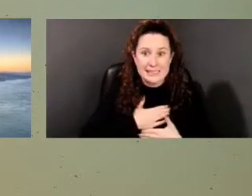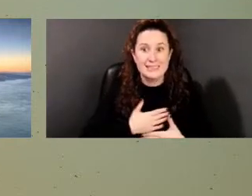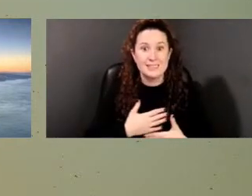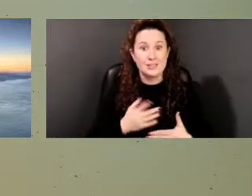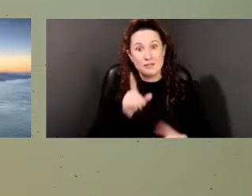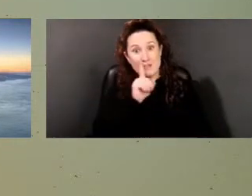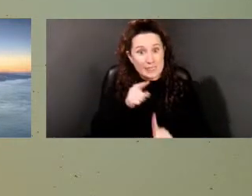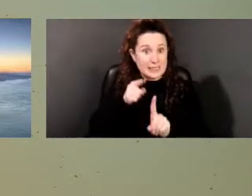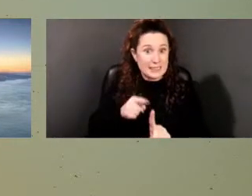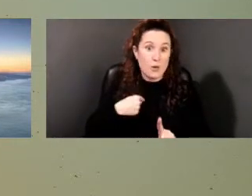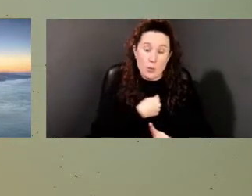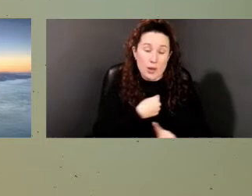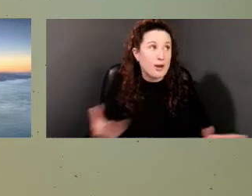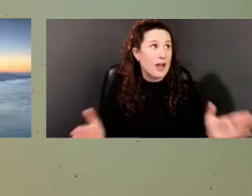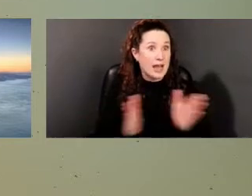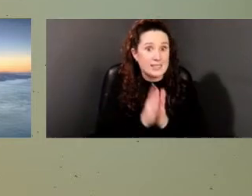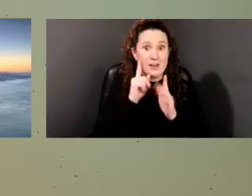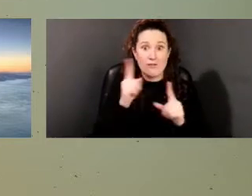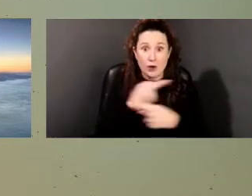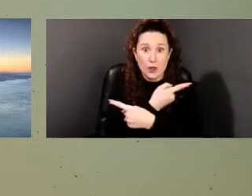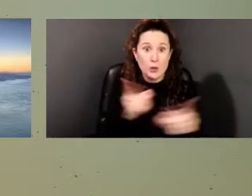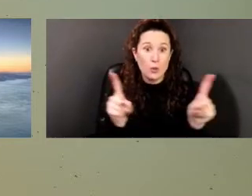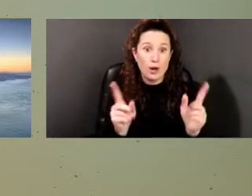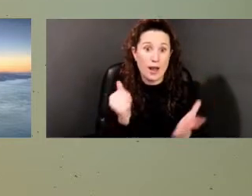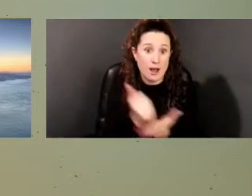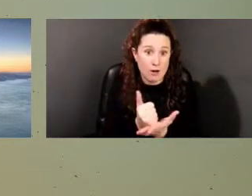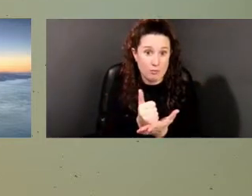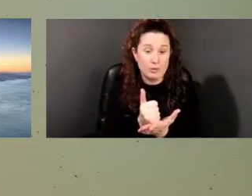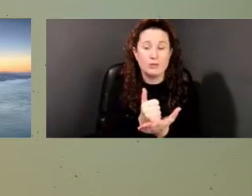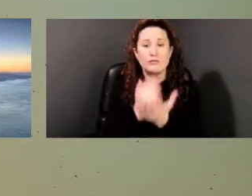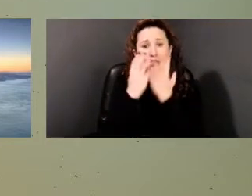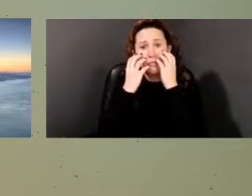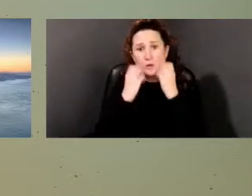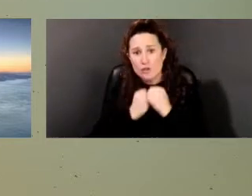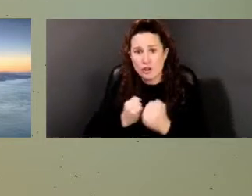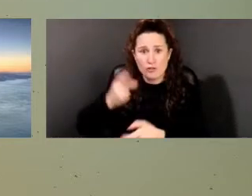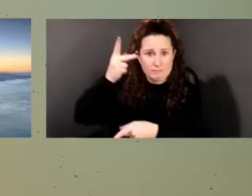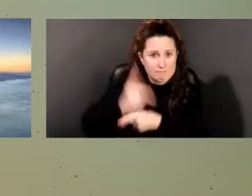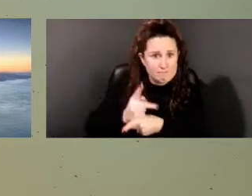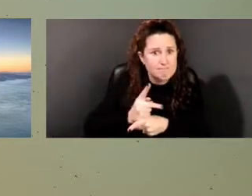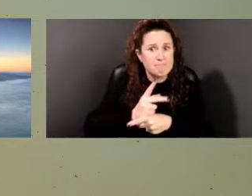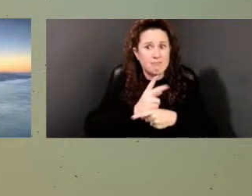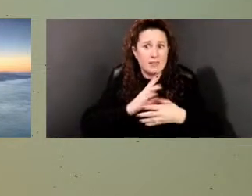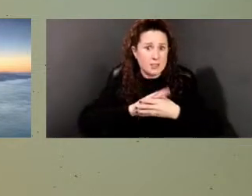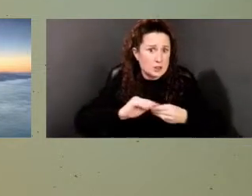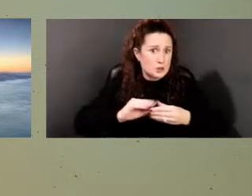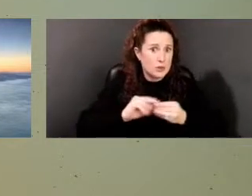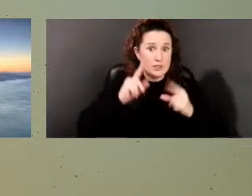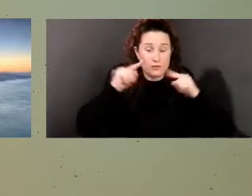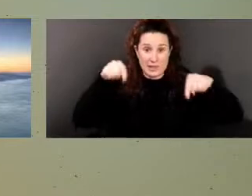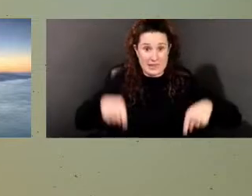for your help and preserving and sharing the stories for current and future generations.